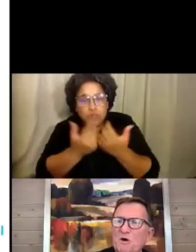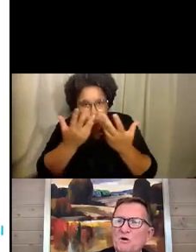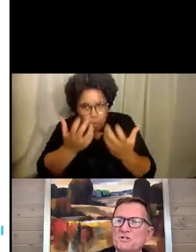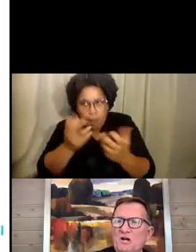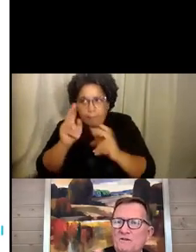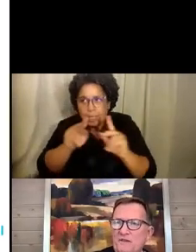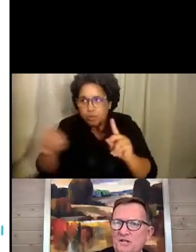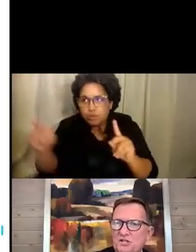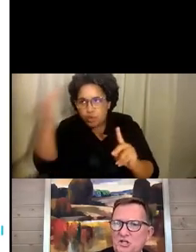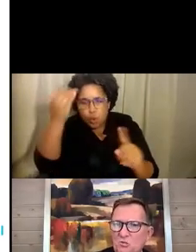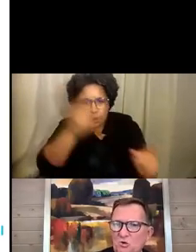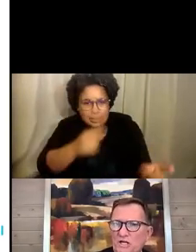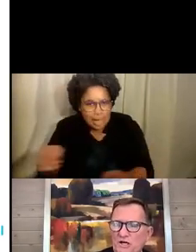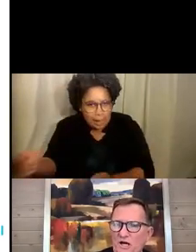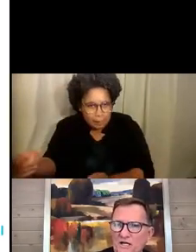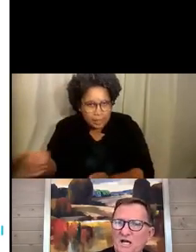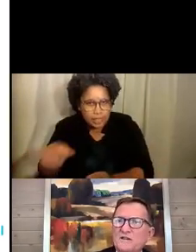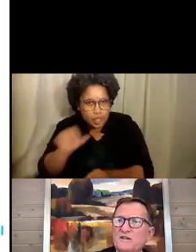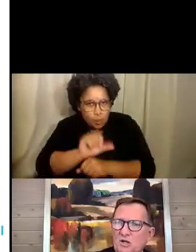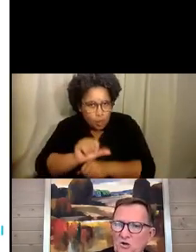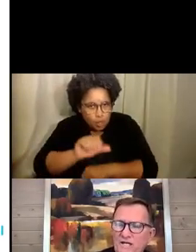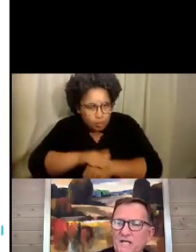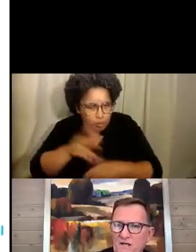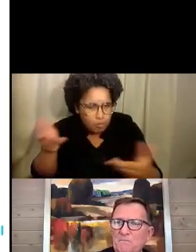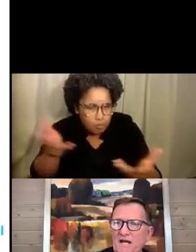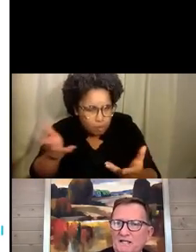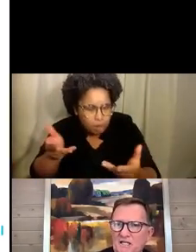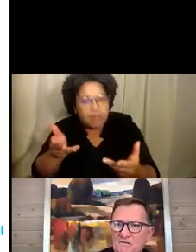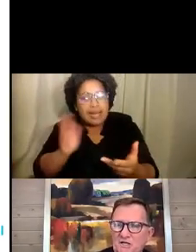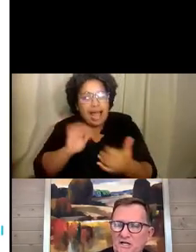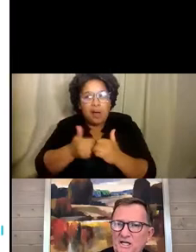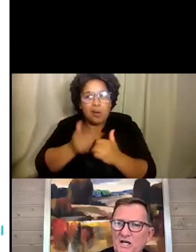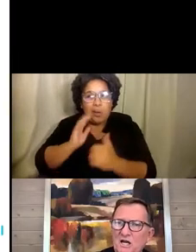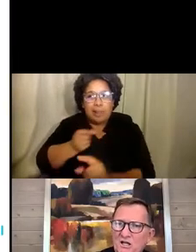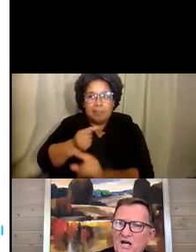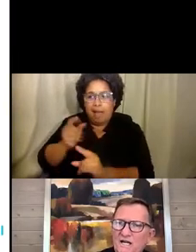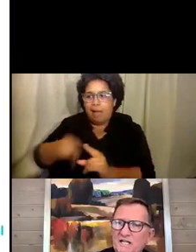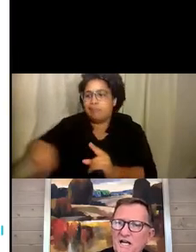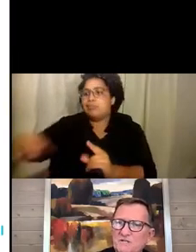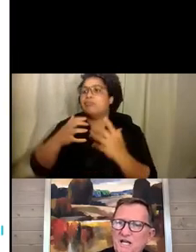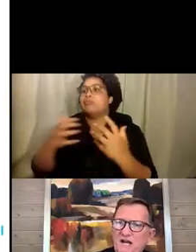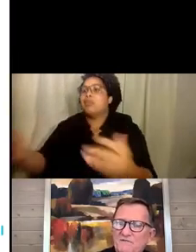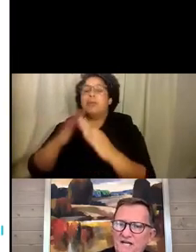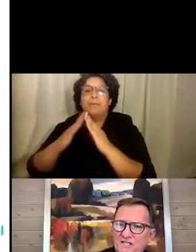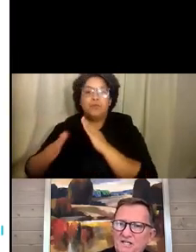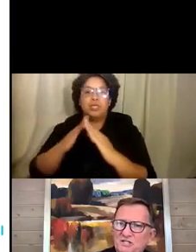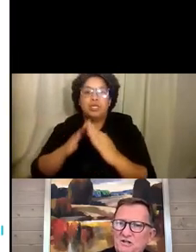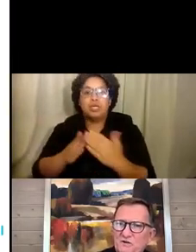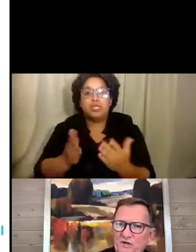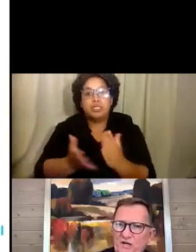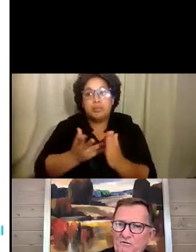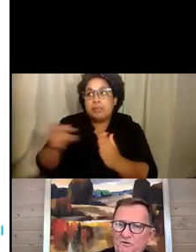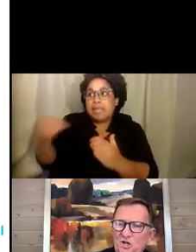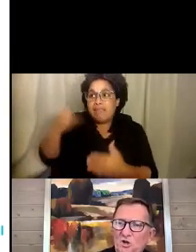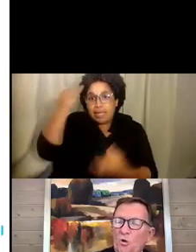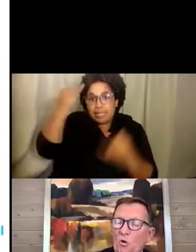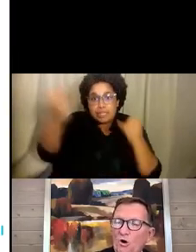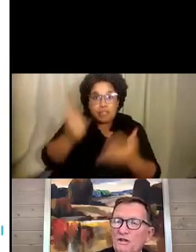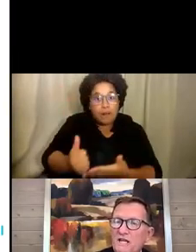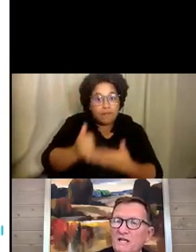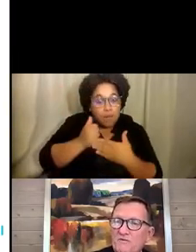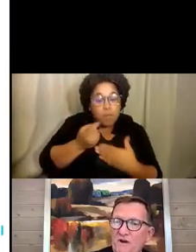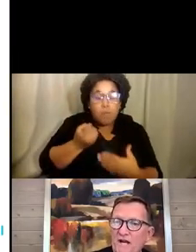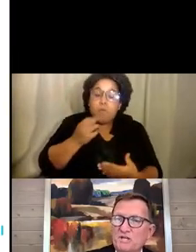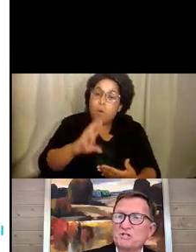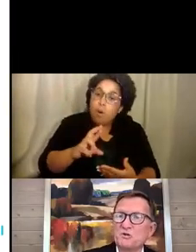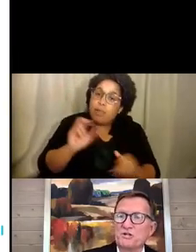people posted on the things that you're working on that are going to impact the community. A lot of times they have ideas that are very helpful or